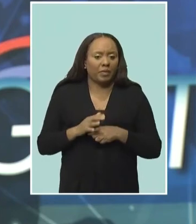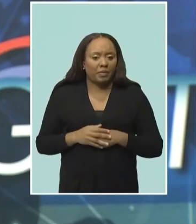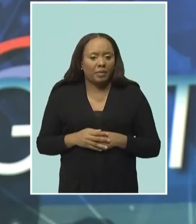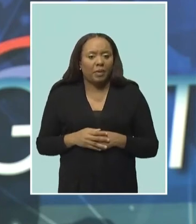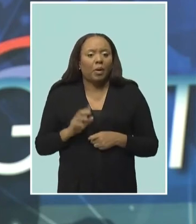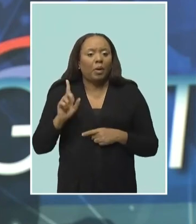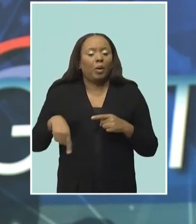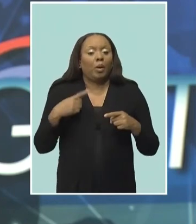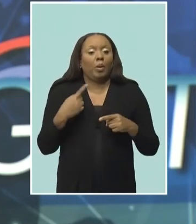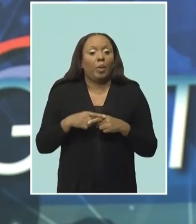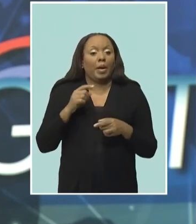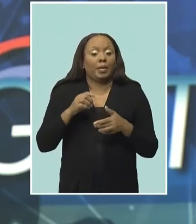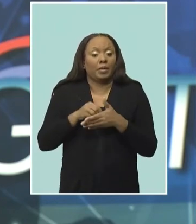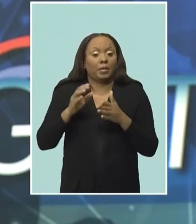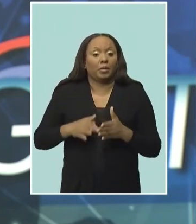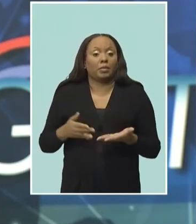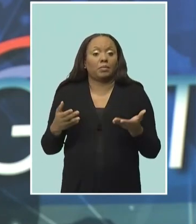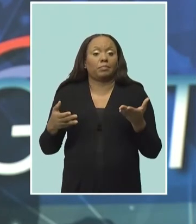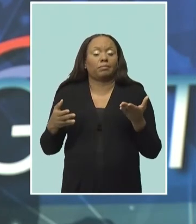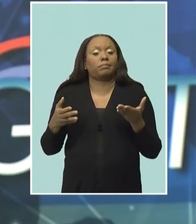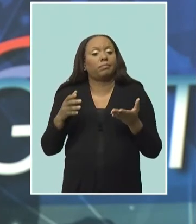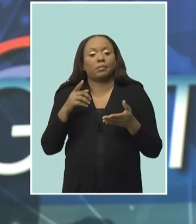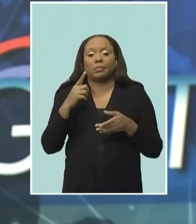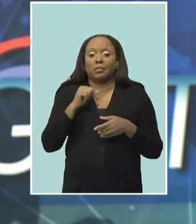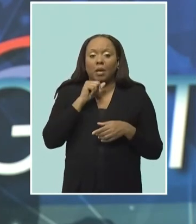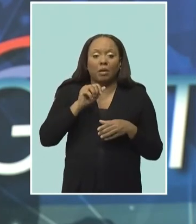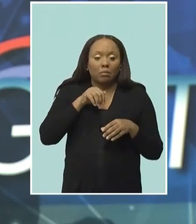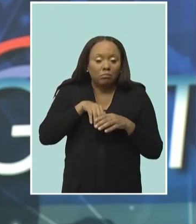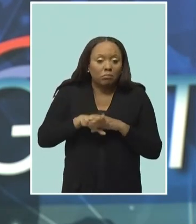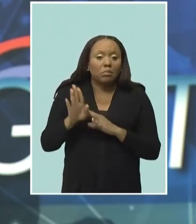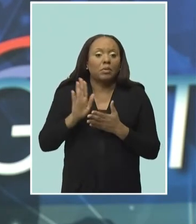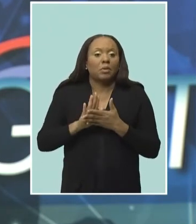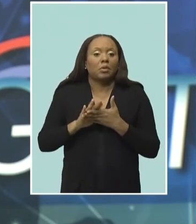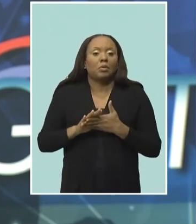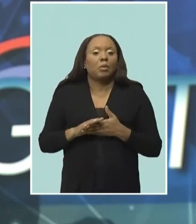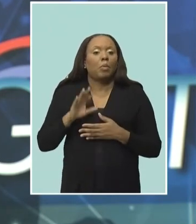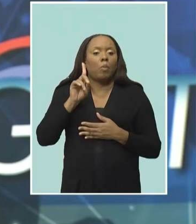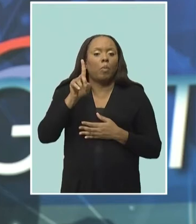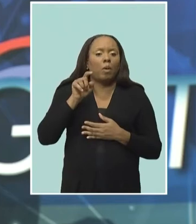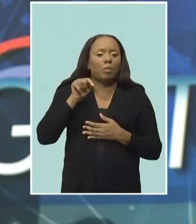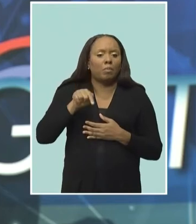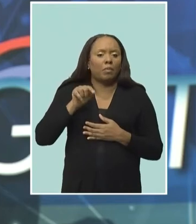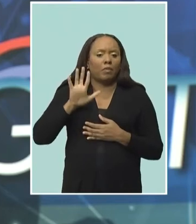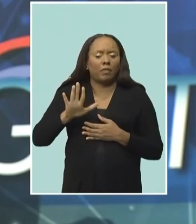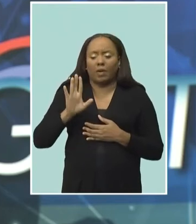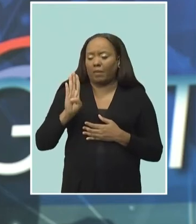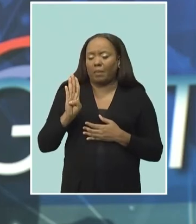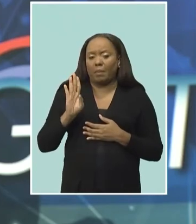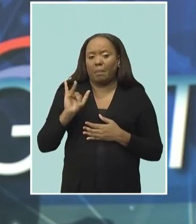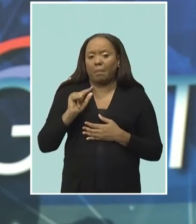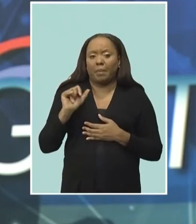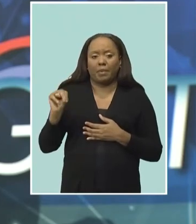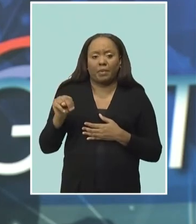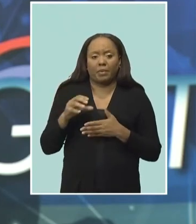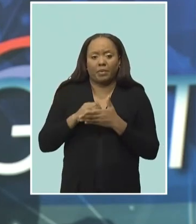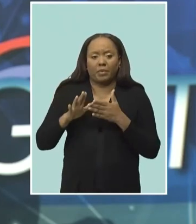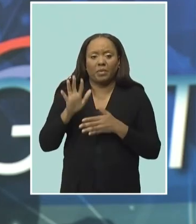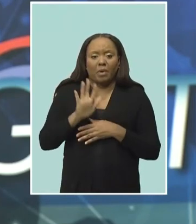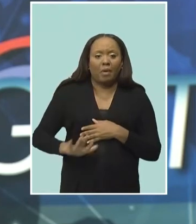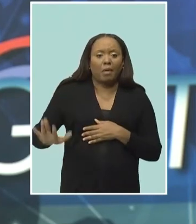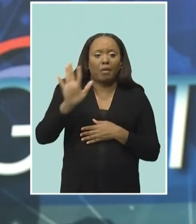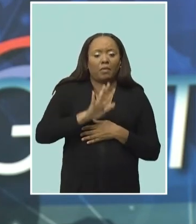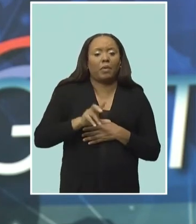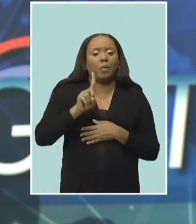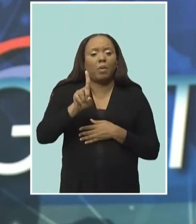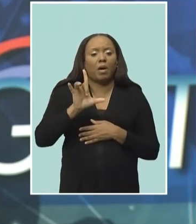lockdowns resulted in 1.5 billion students across 188 countries being unable to attend school in person,